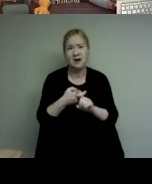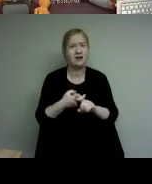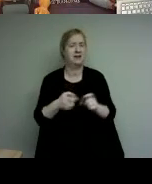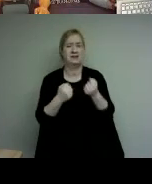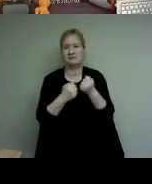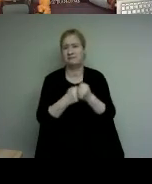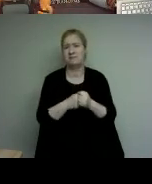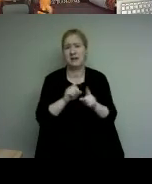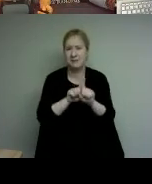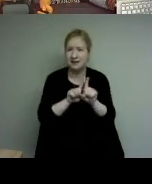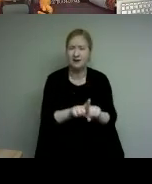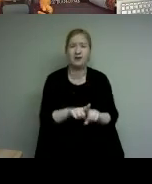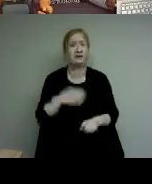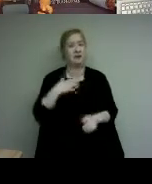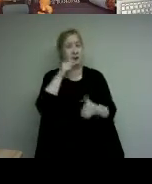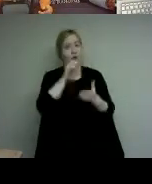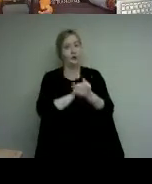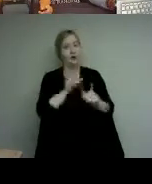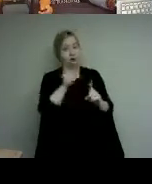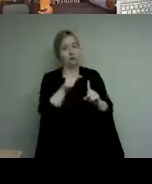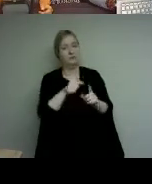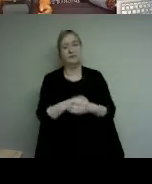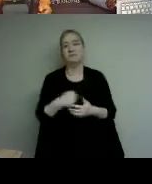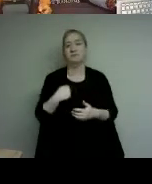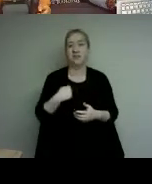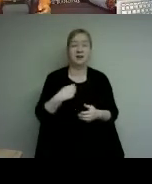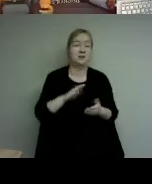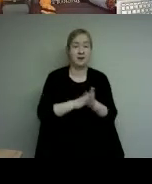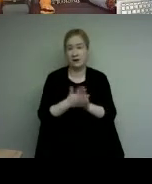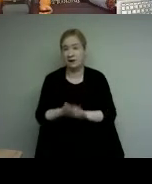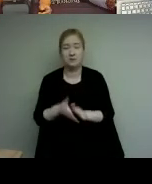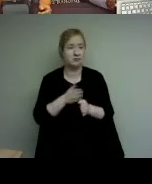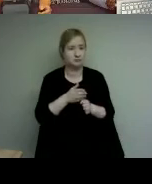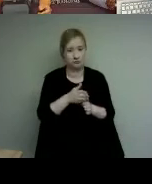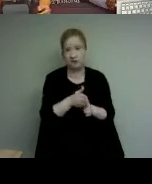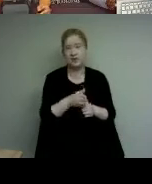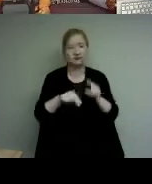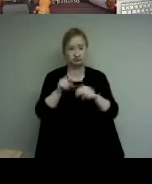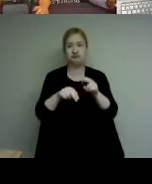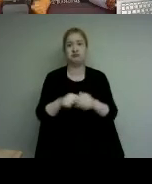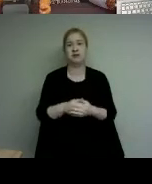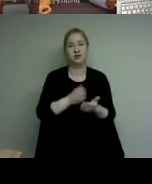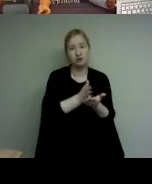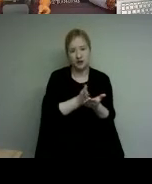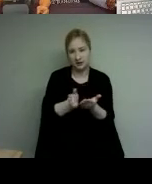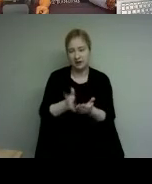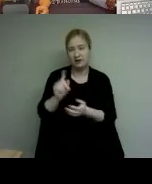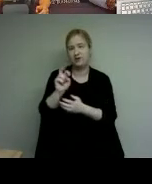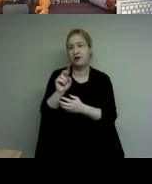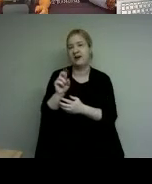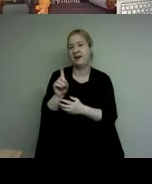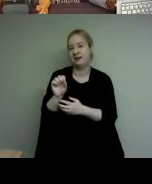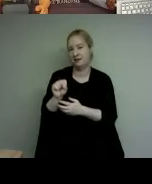become an accomplished skilled trades professional even before taking electrical training schooling i was